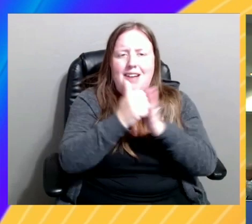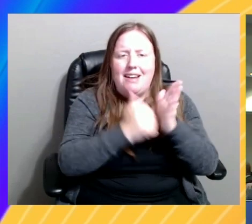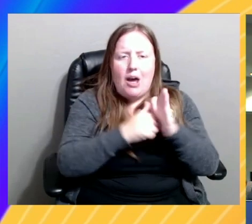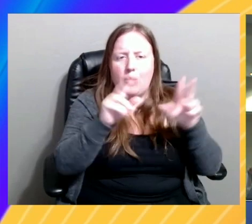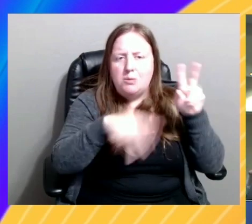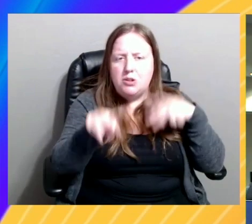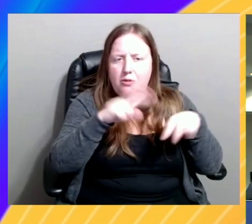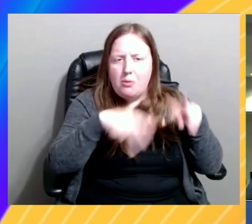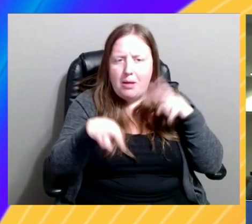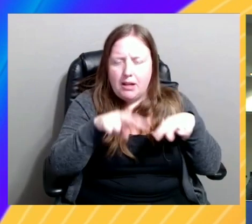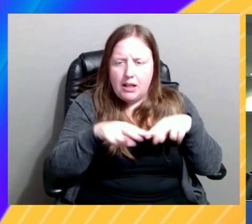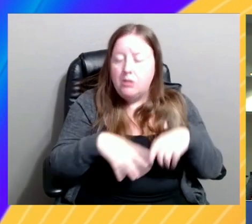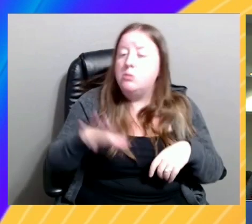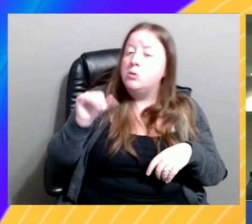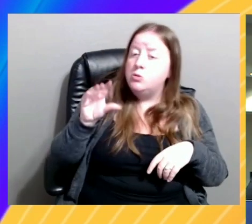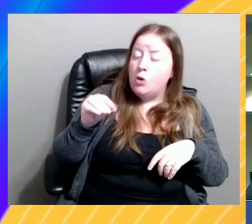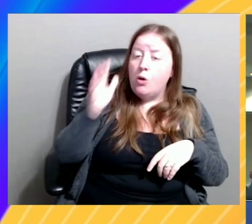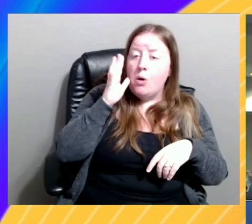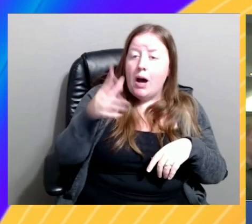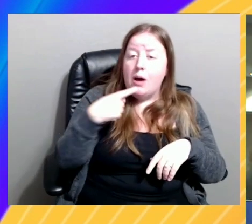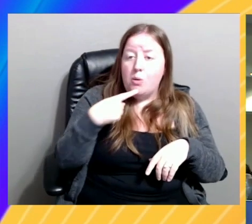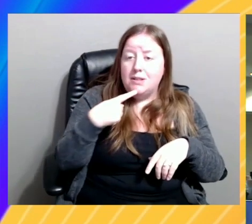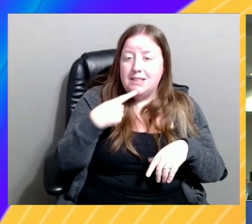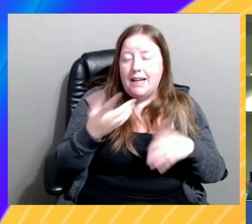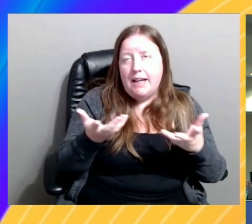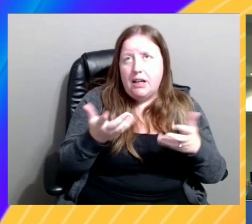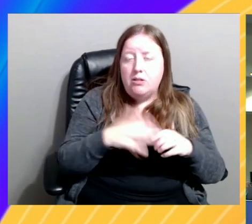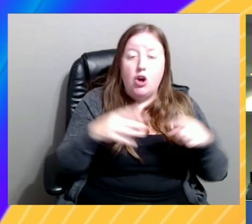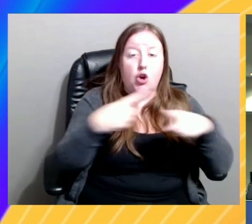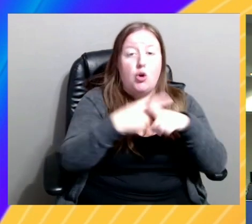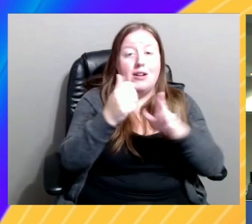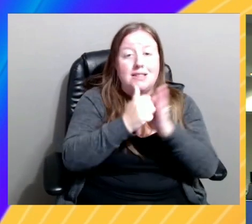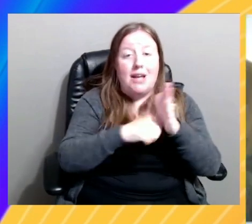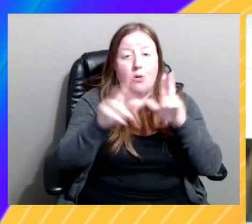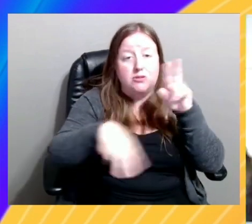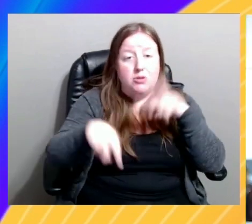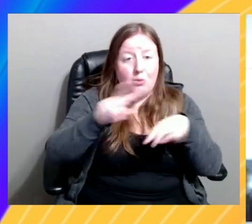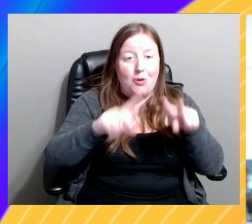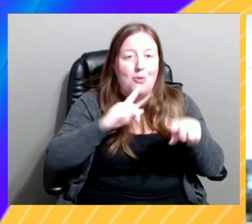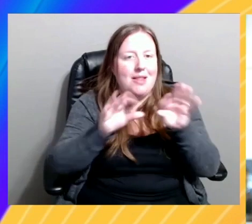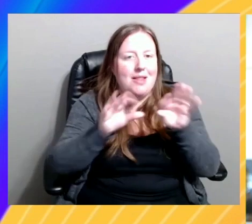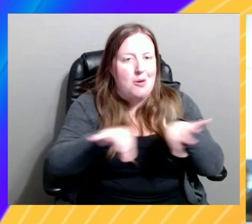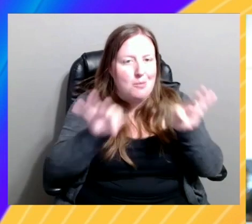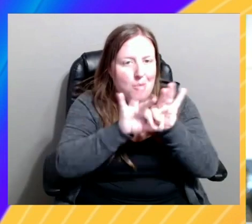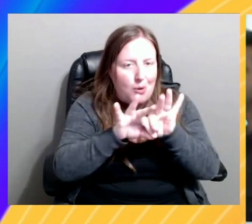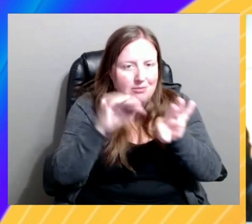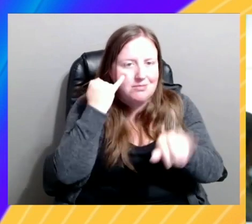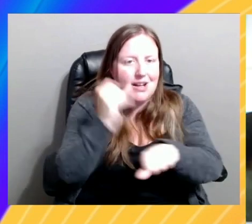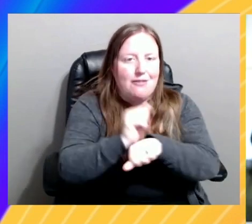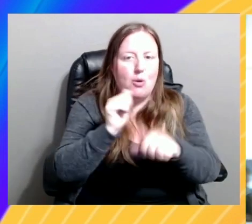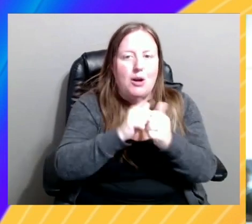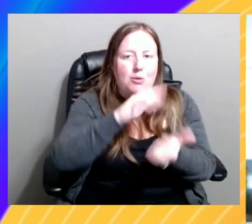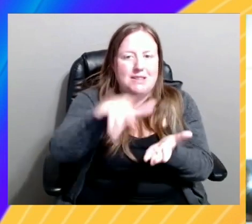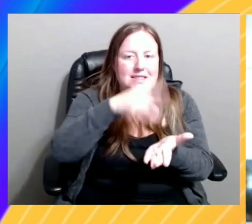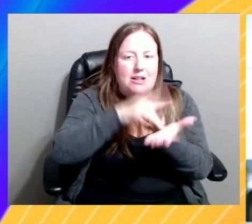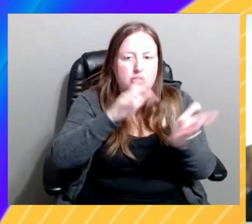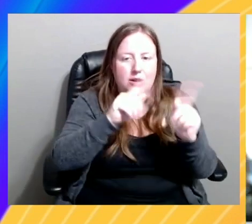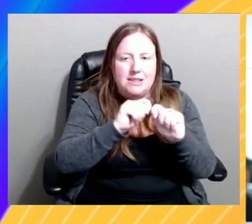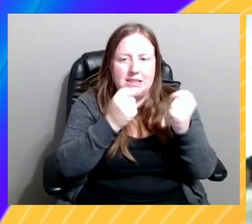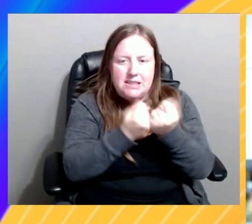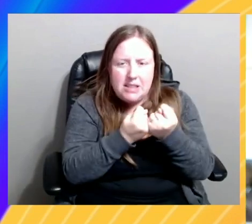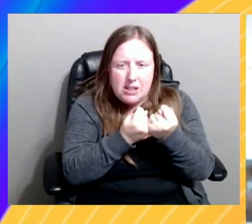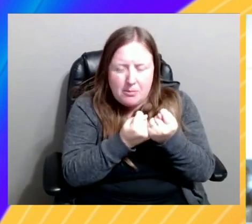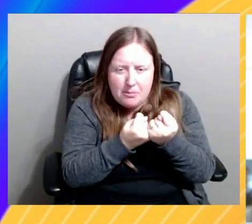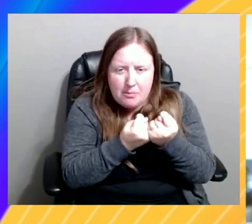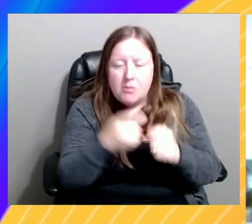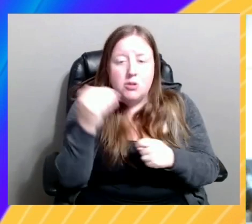I'll take that and say it depends. Cross-account observability is very important if you're working with central IT or so on. So, if you find